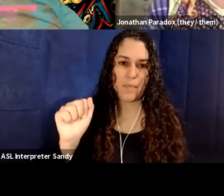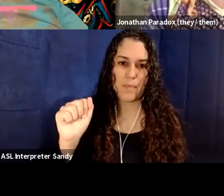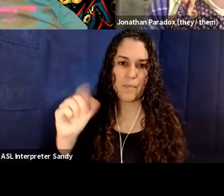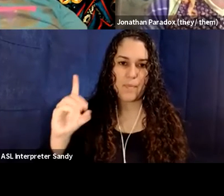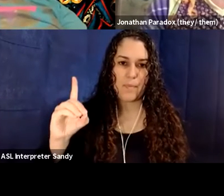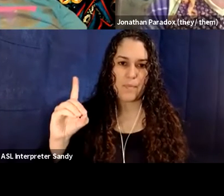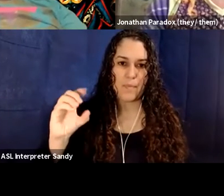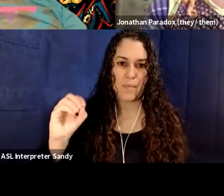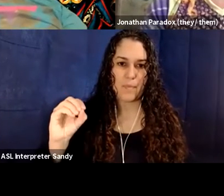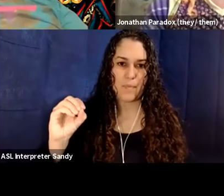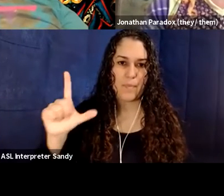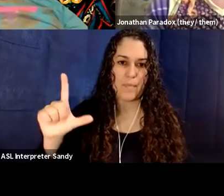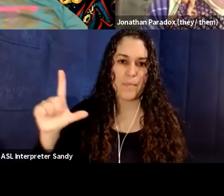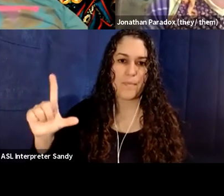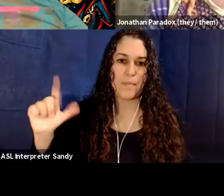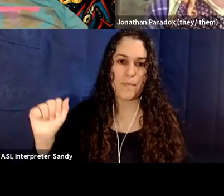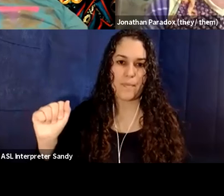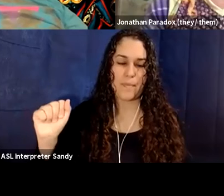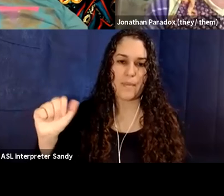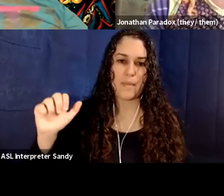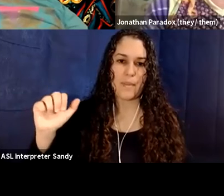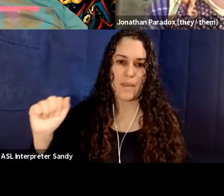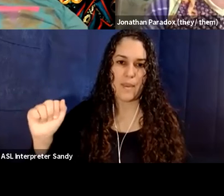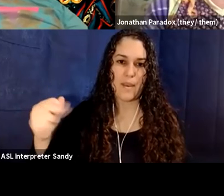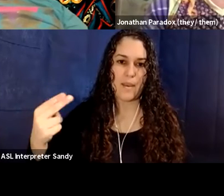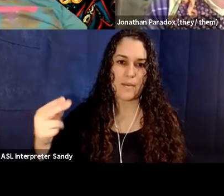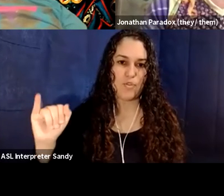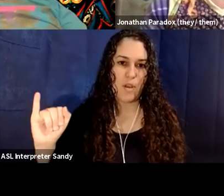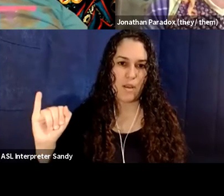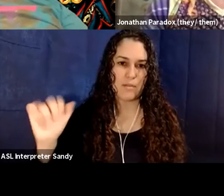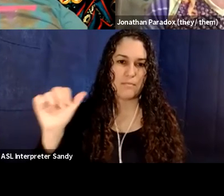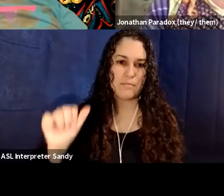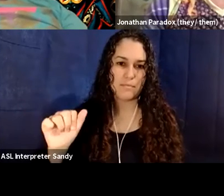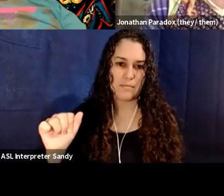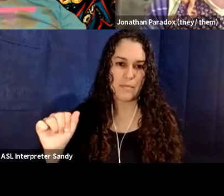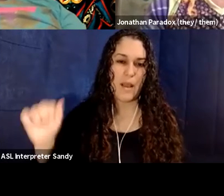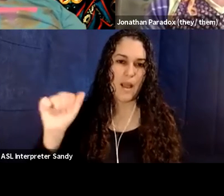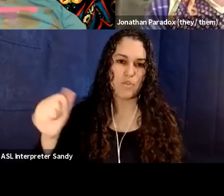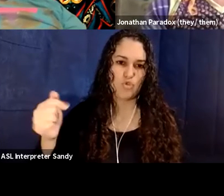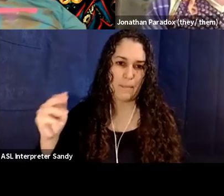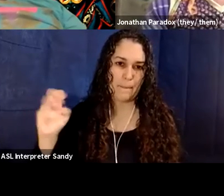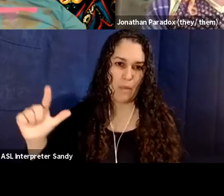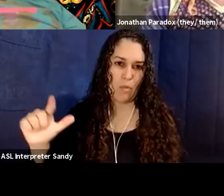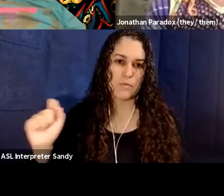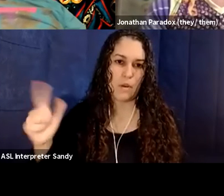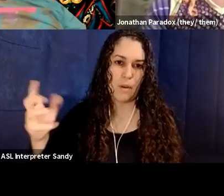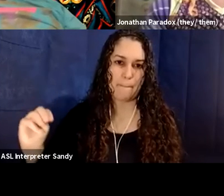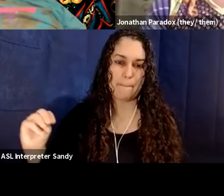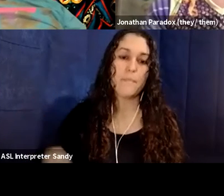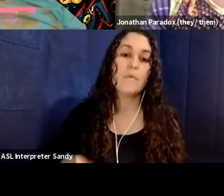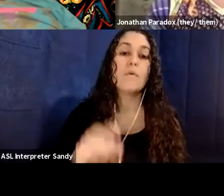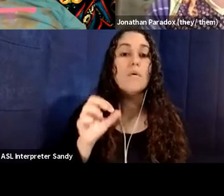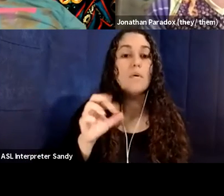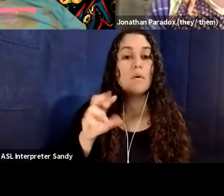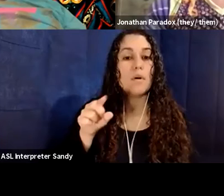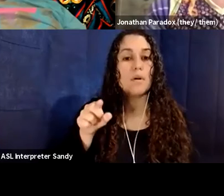-O-L-L-A-H-I for Yadolahi, or, um, by accessing